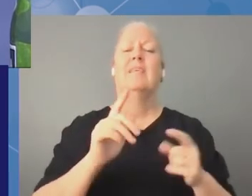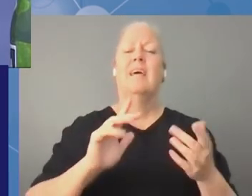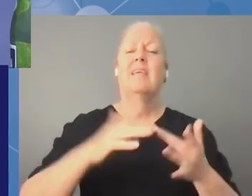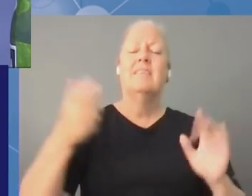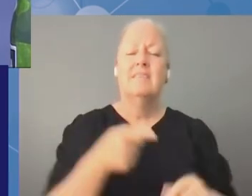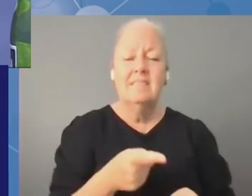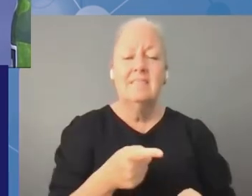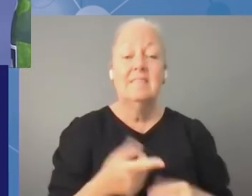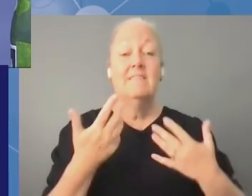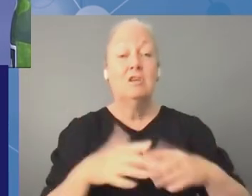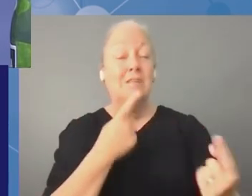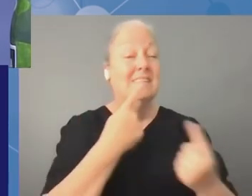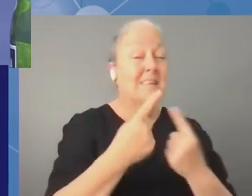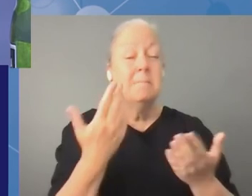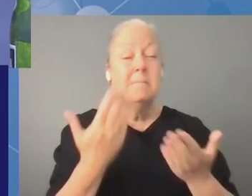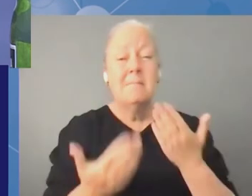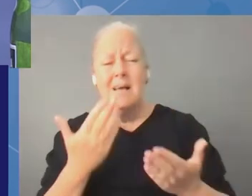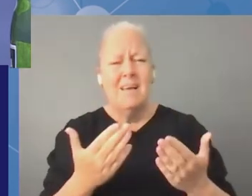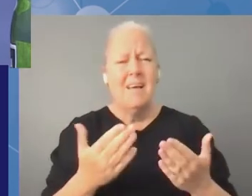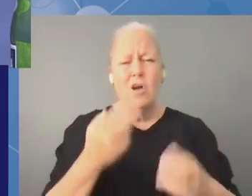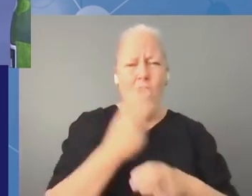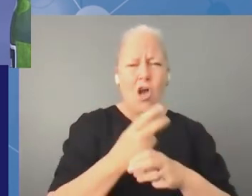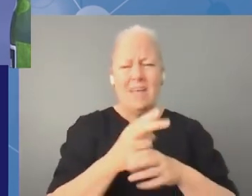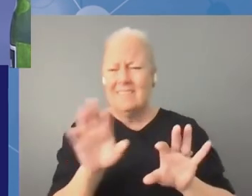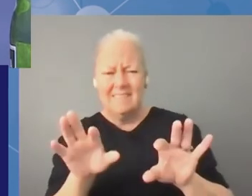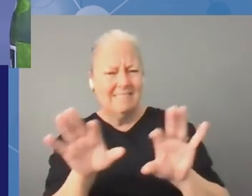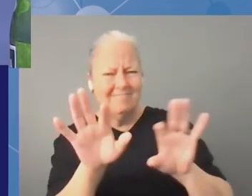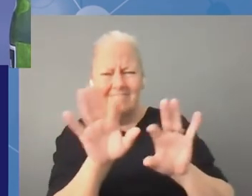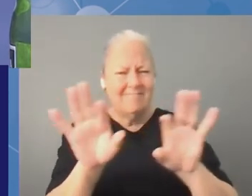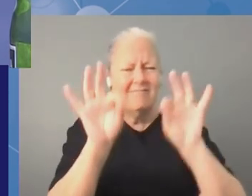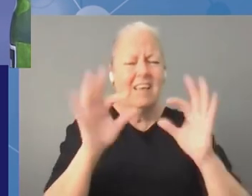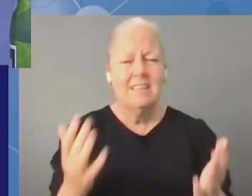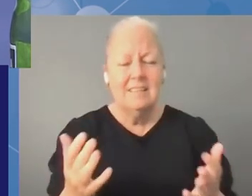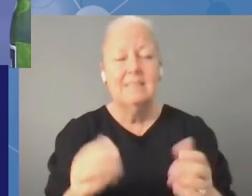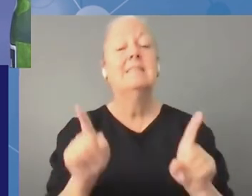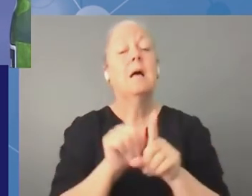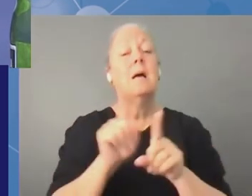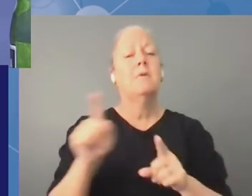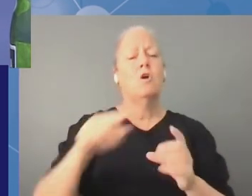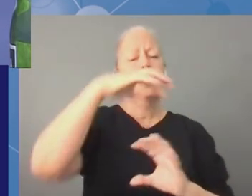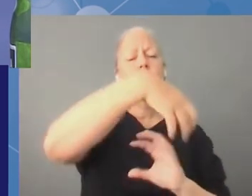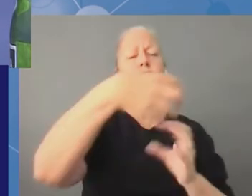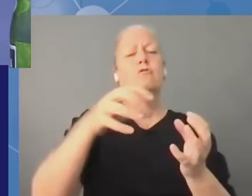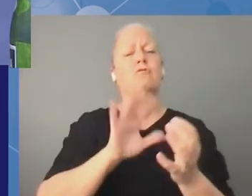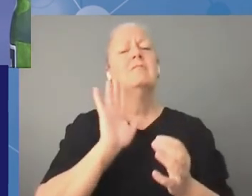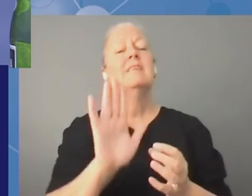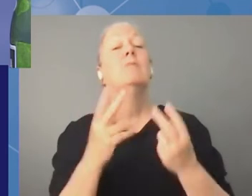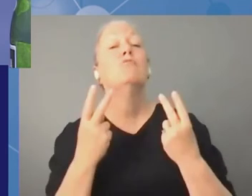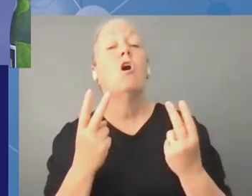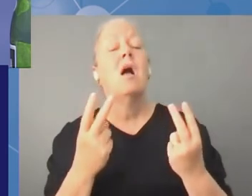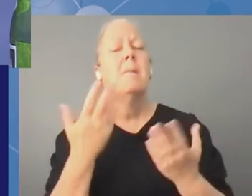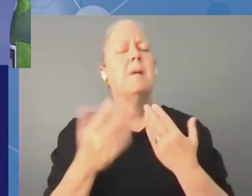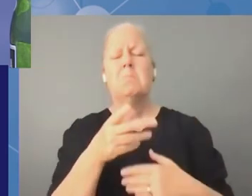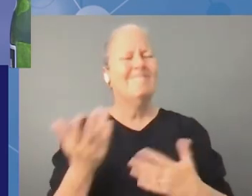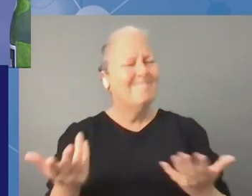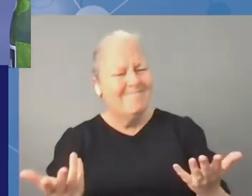maybe it was difficult to find out how similarly the different regional uh priorities might not stand out there was an attempt